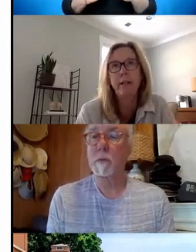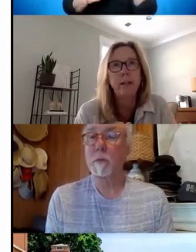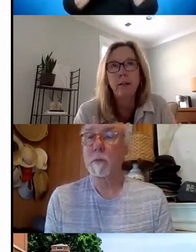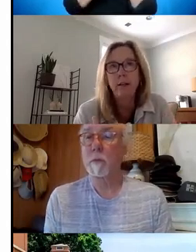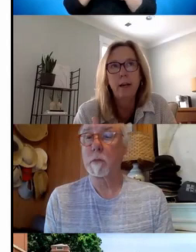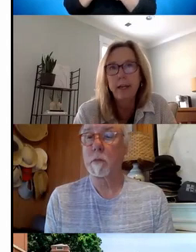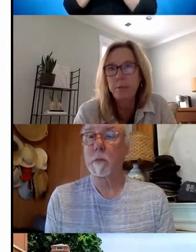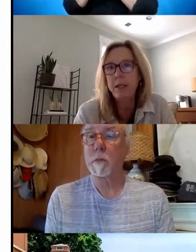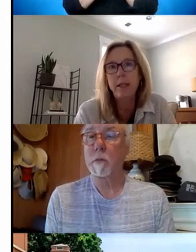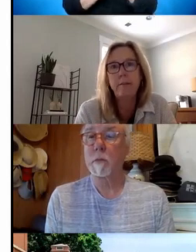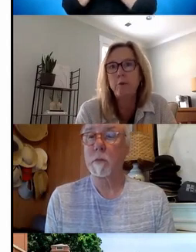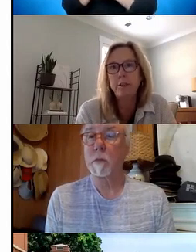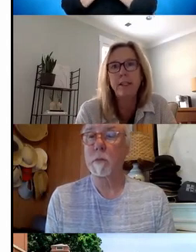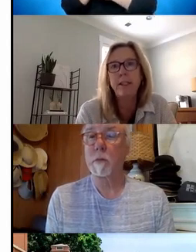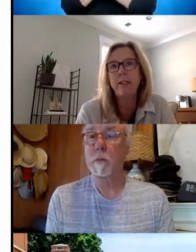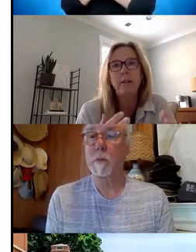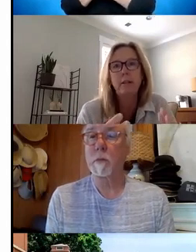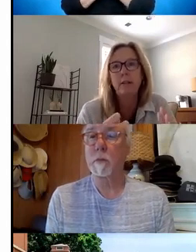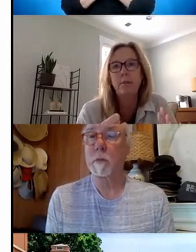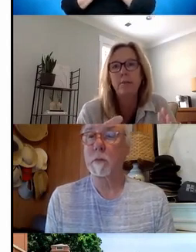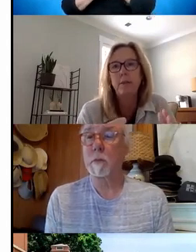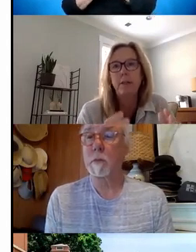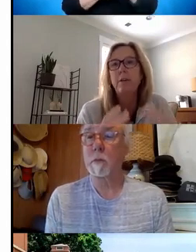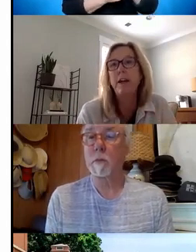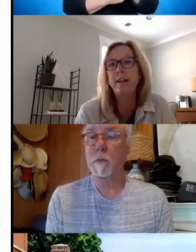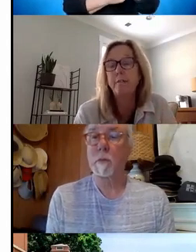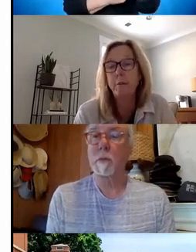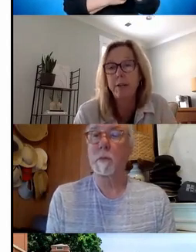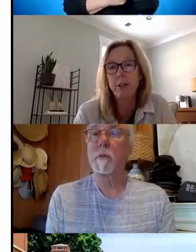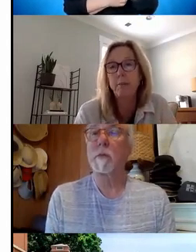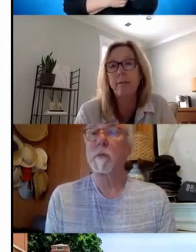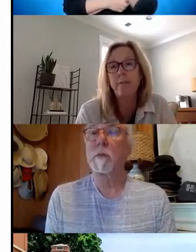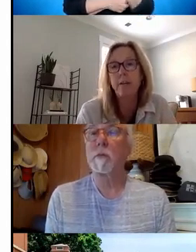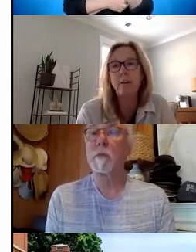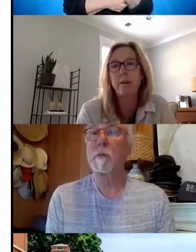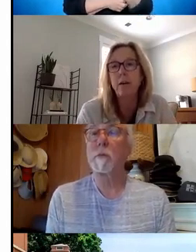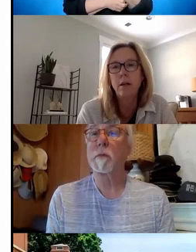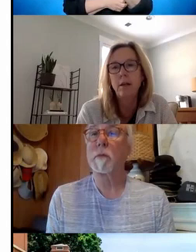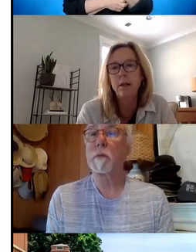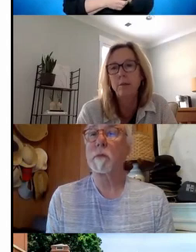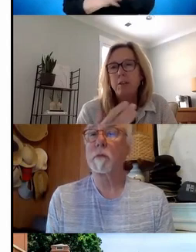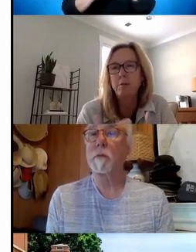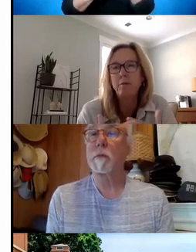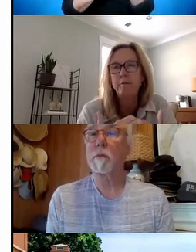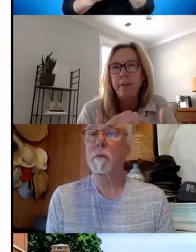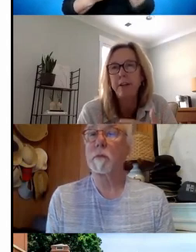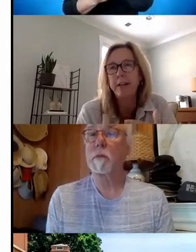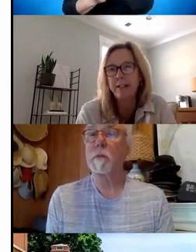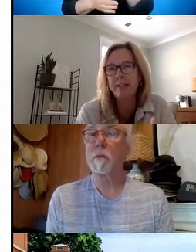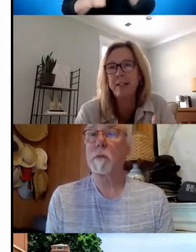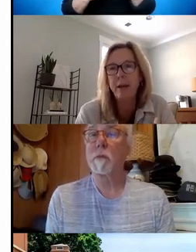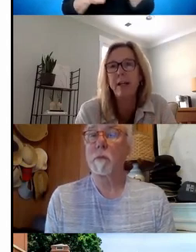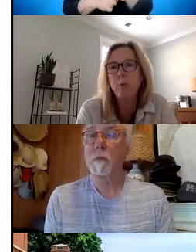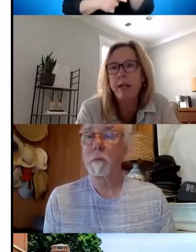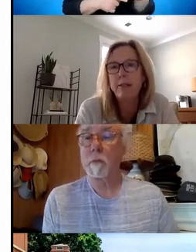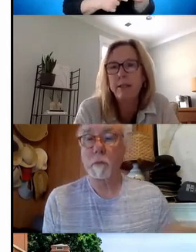every IEP at 14, they're provided information about VR. So figuring out